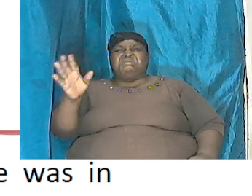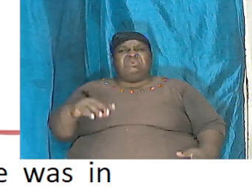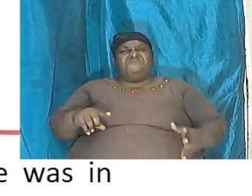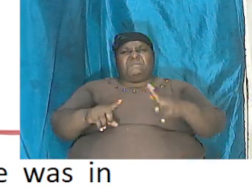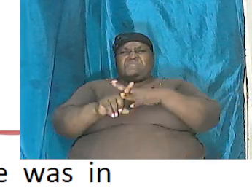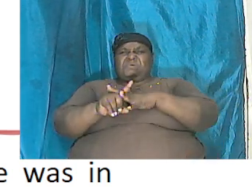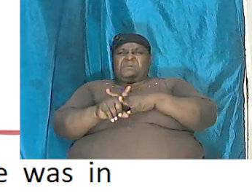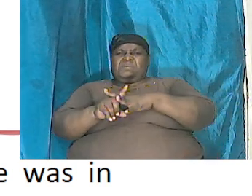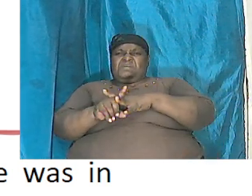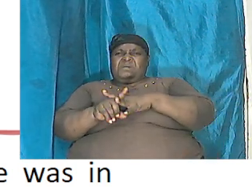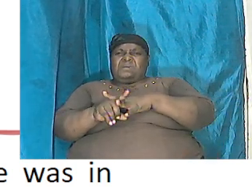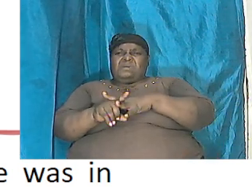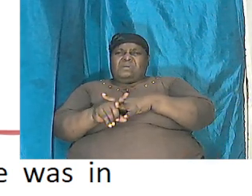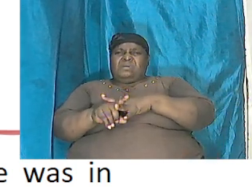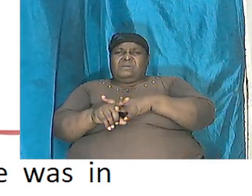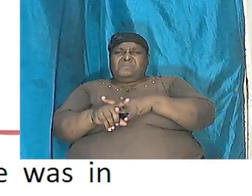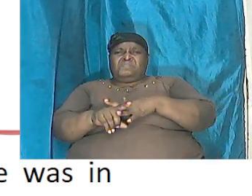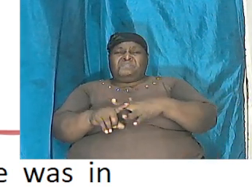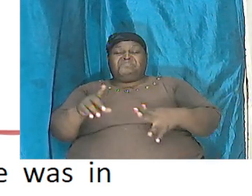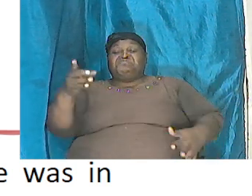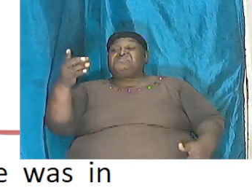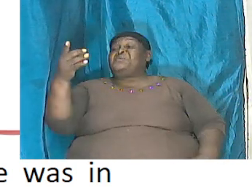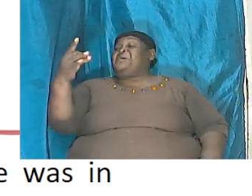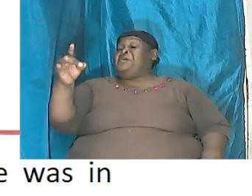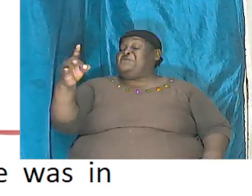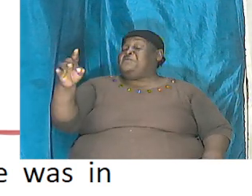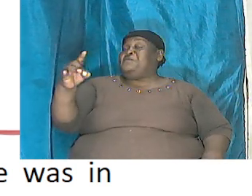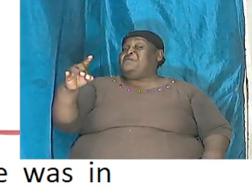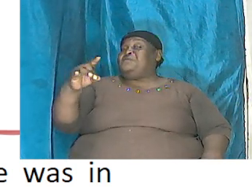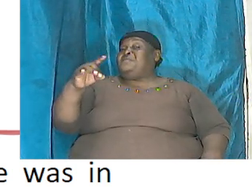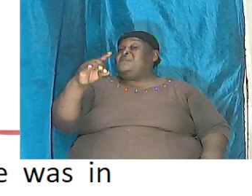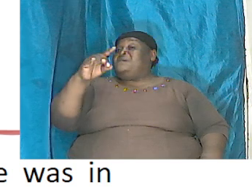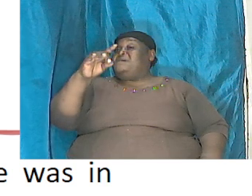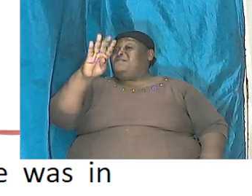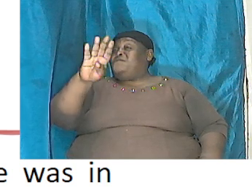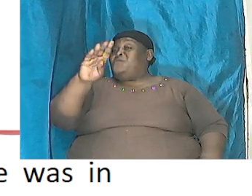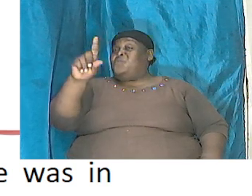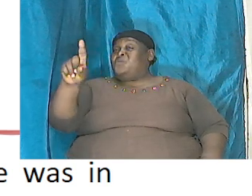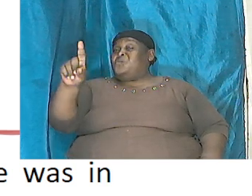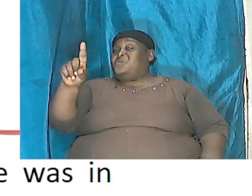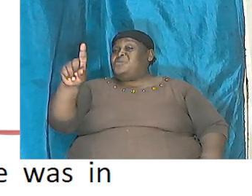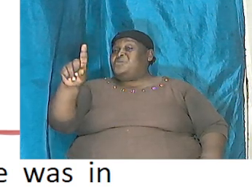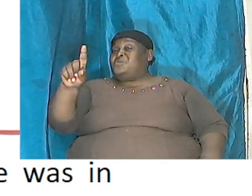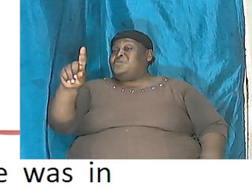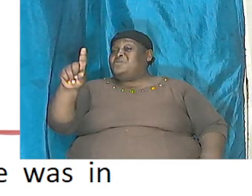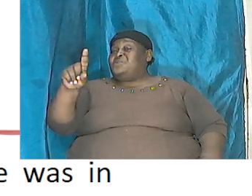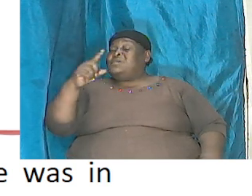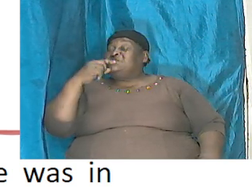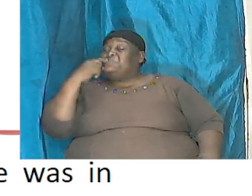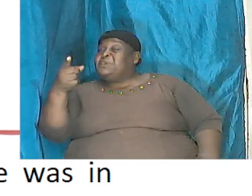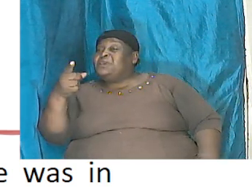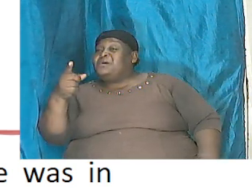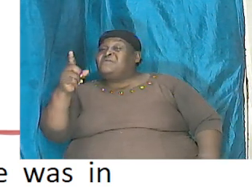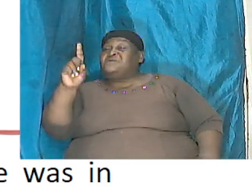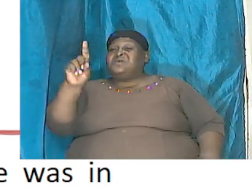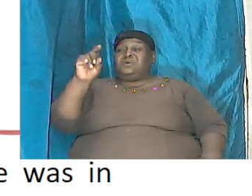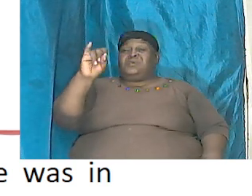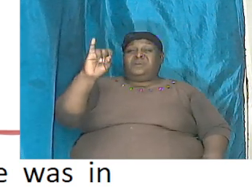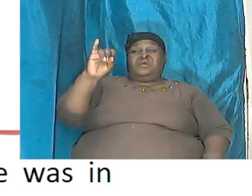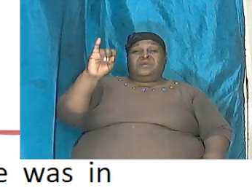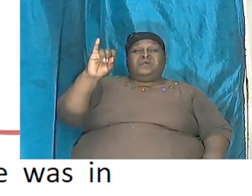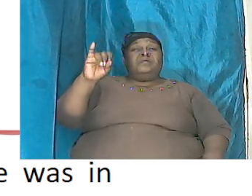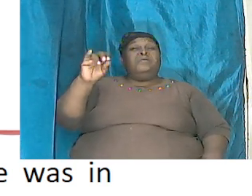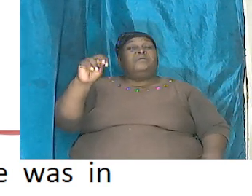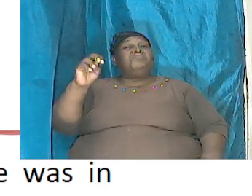was only in 1841 that the term dinosaur was coined